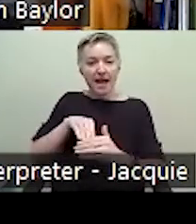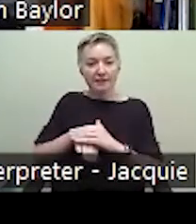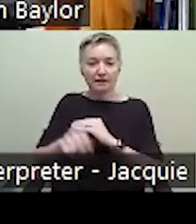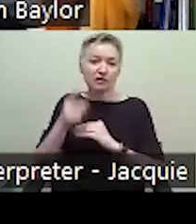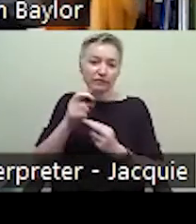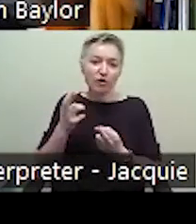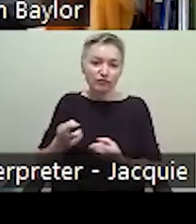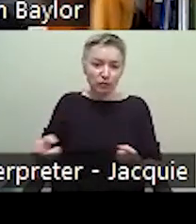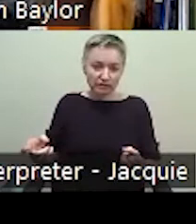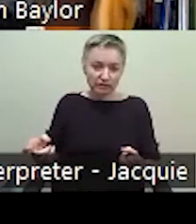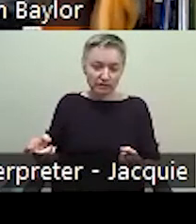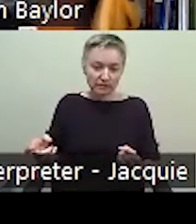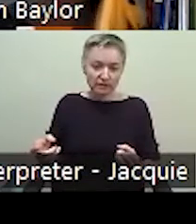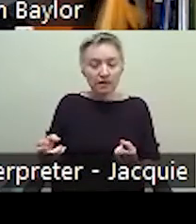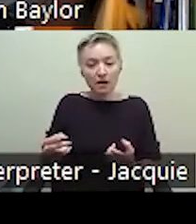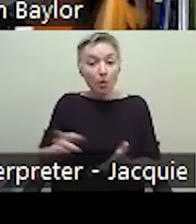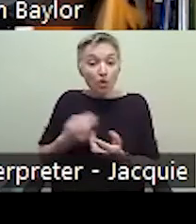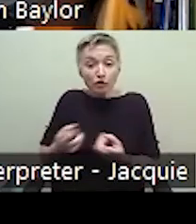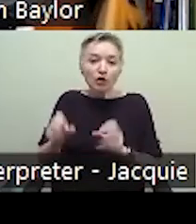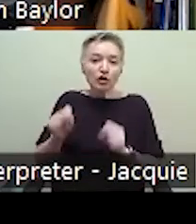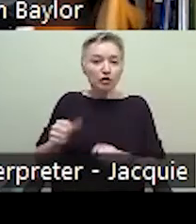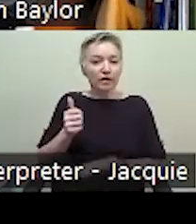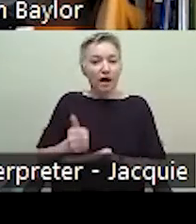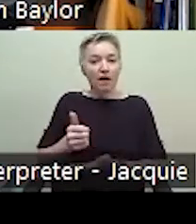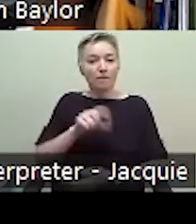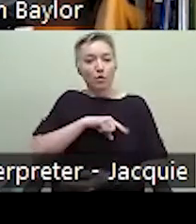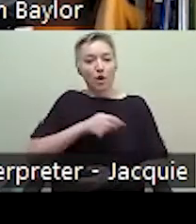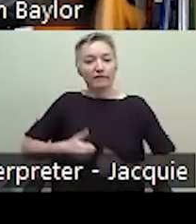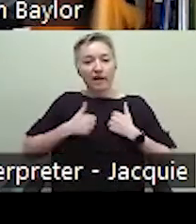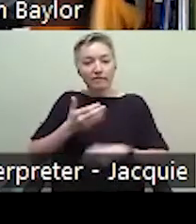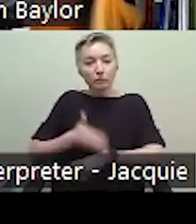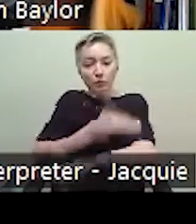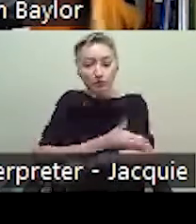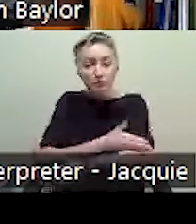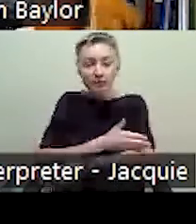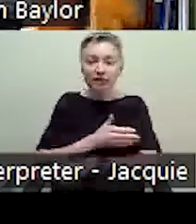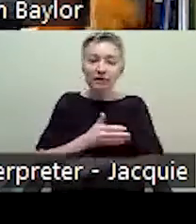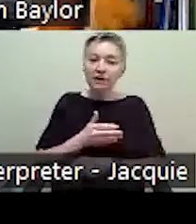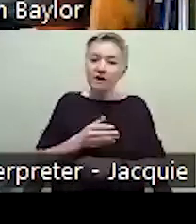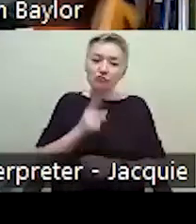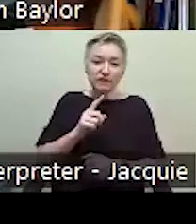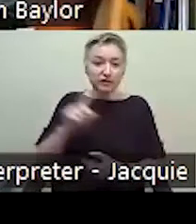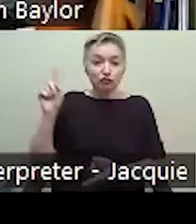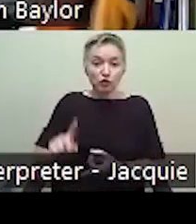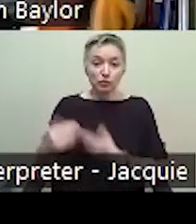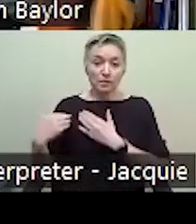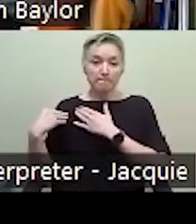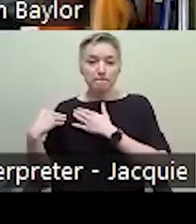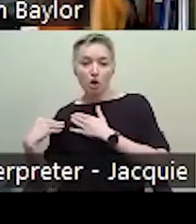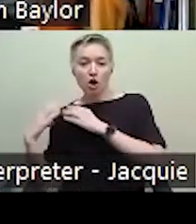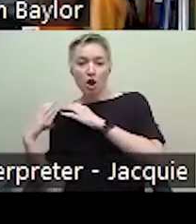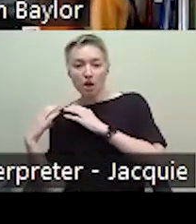could improve their quality of life. We do some of the, you know, burdens on their health and so forth,